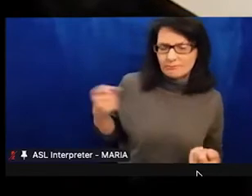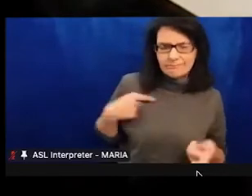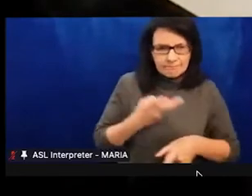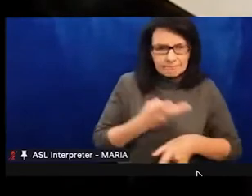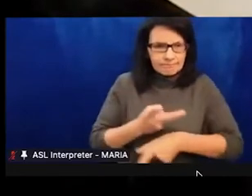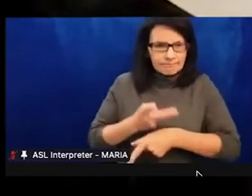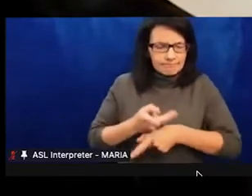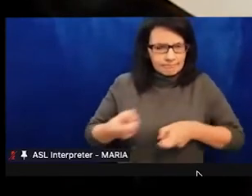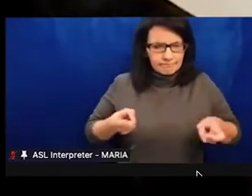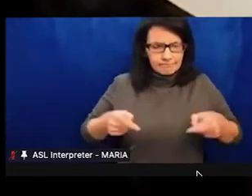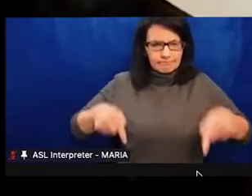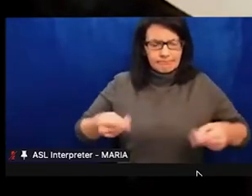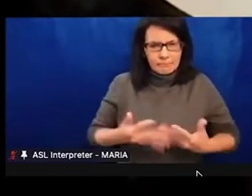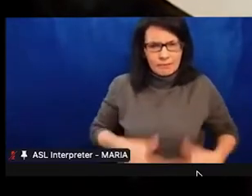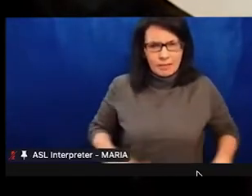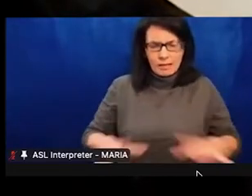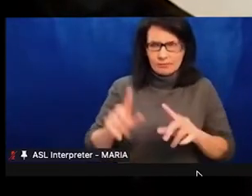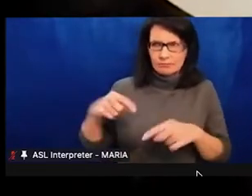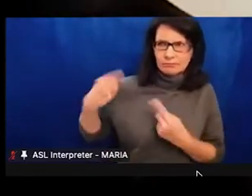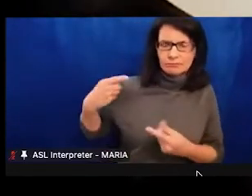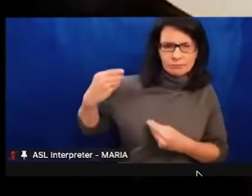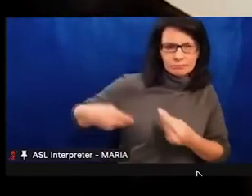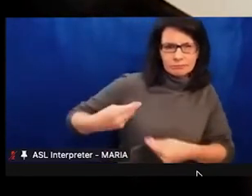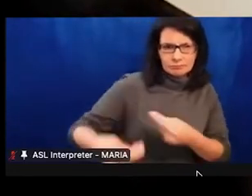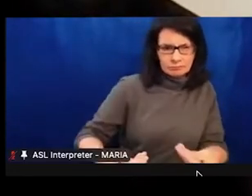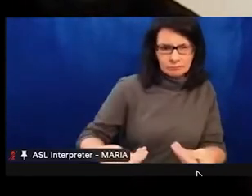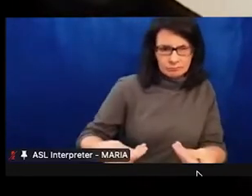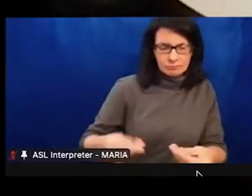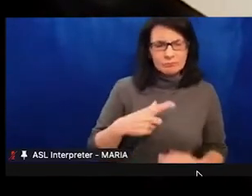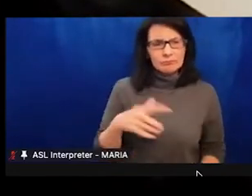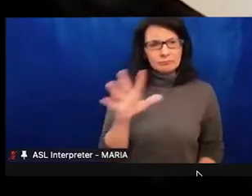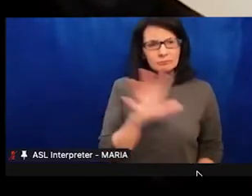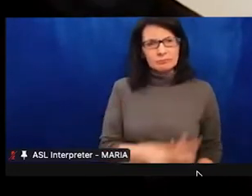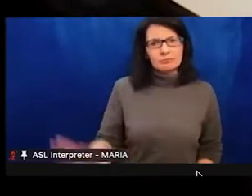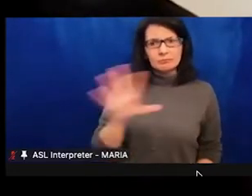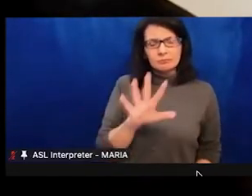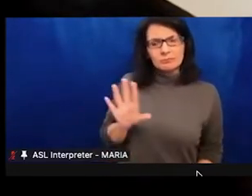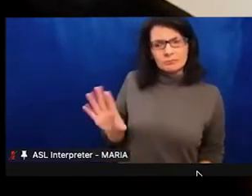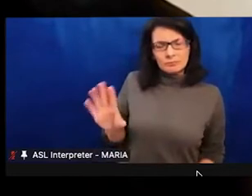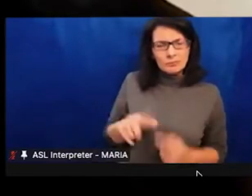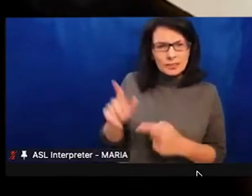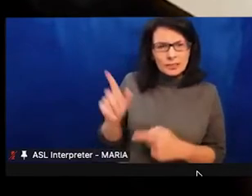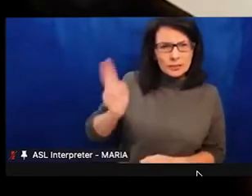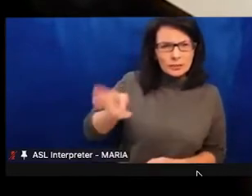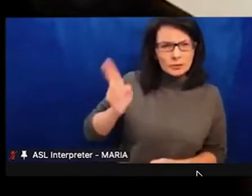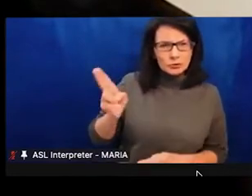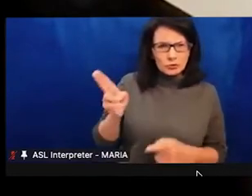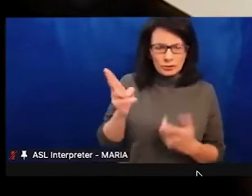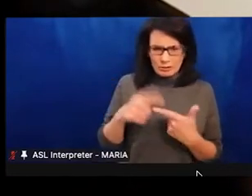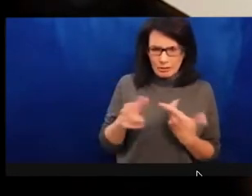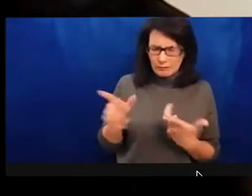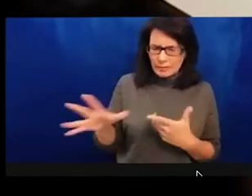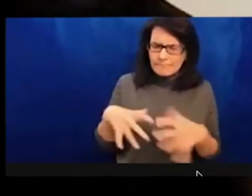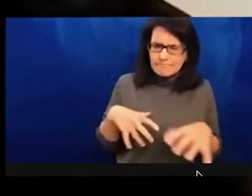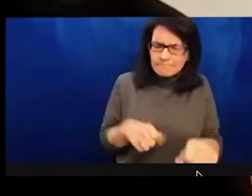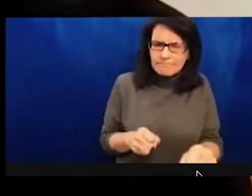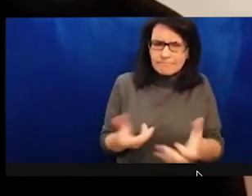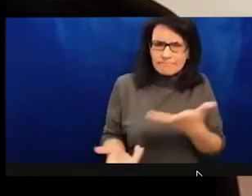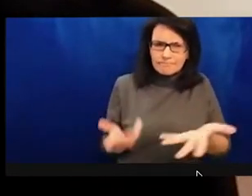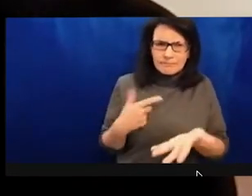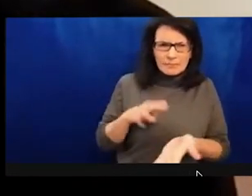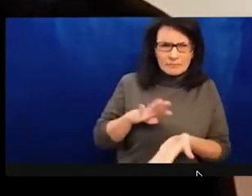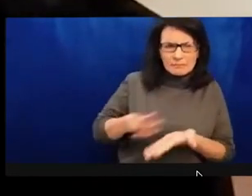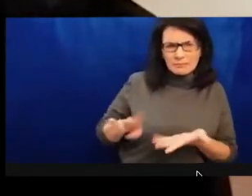offices where we would gather daily before the pandemic are on the unseated island of Manahata and Lenapehoking, the home of the